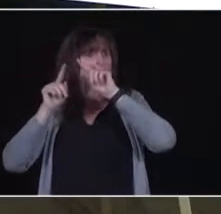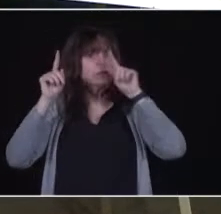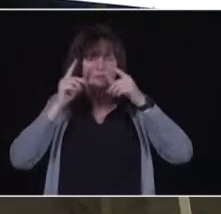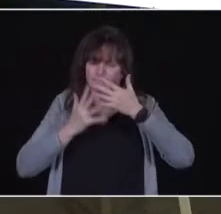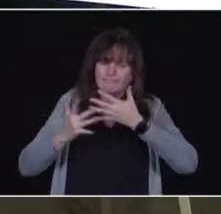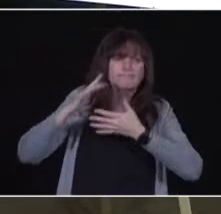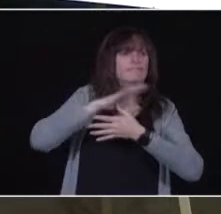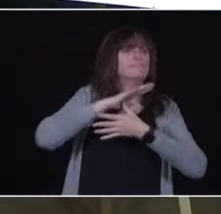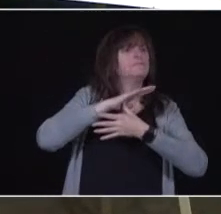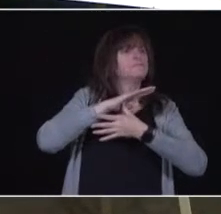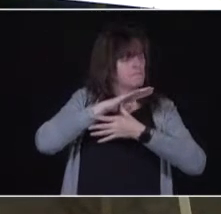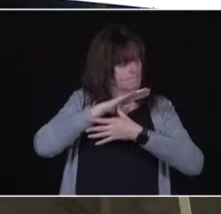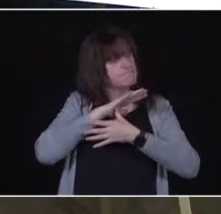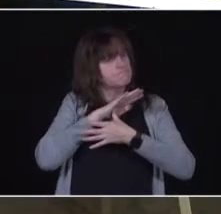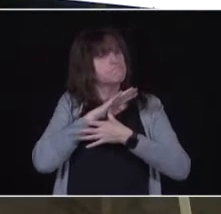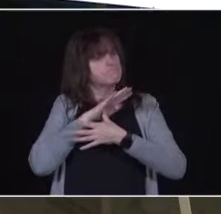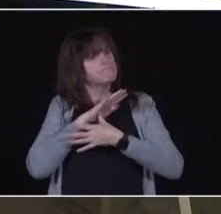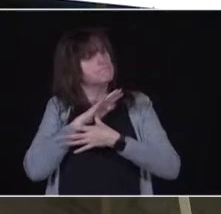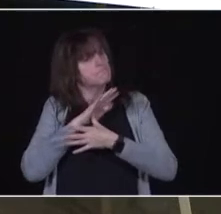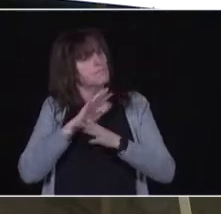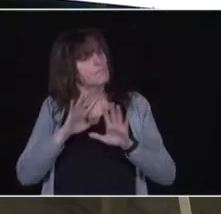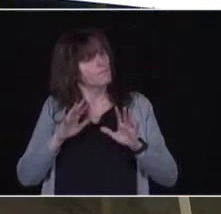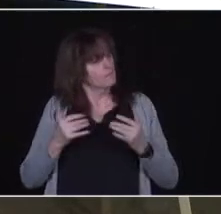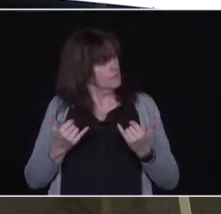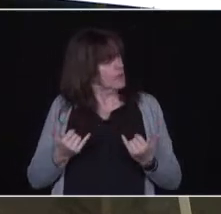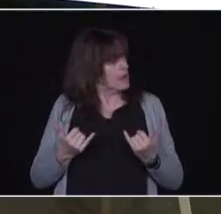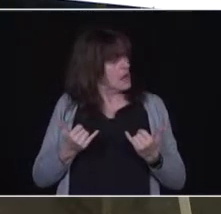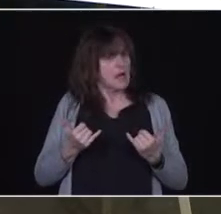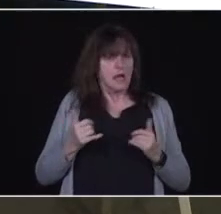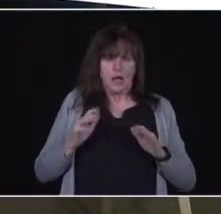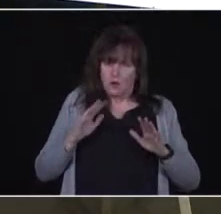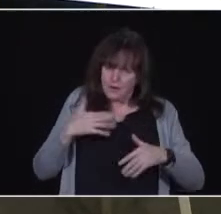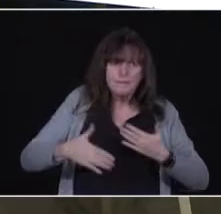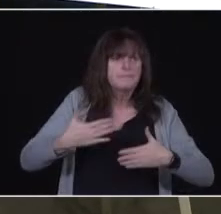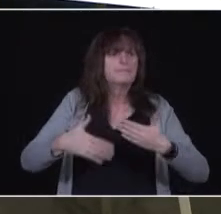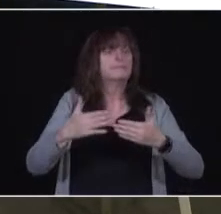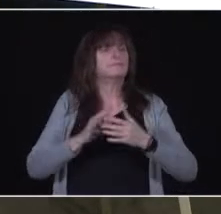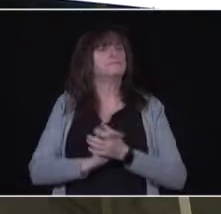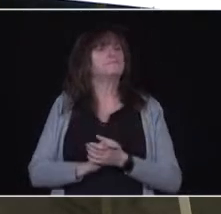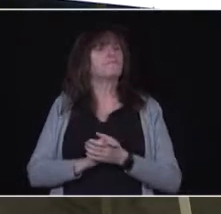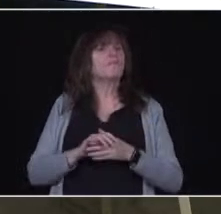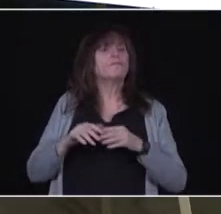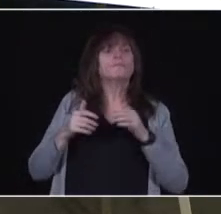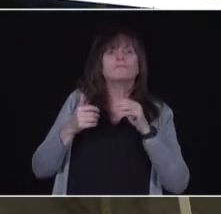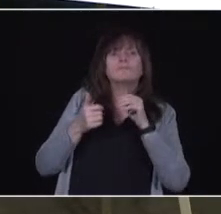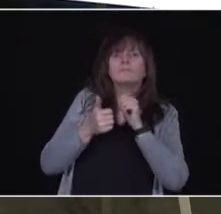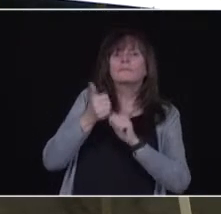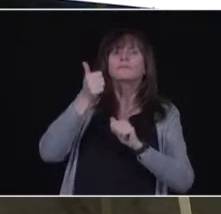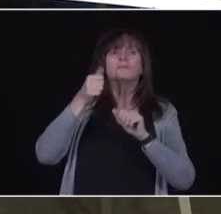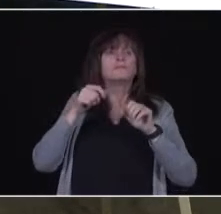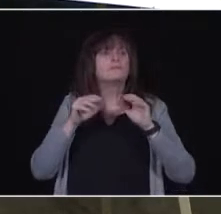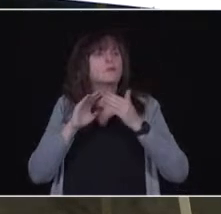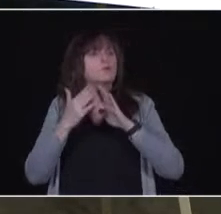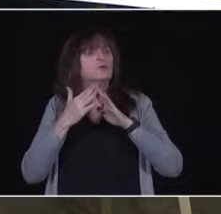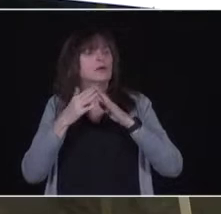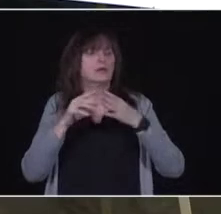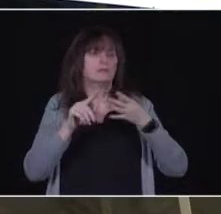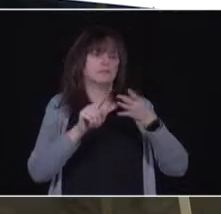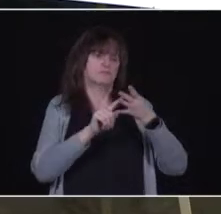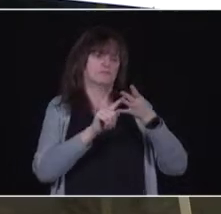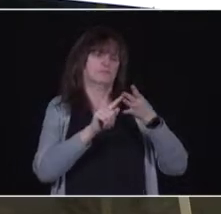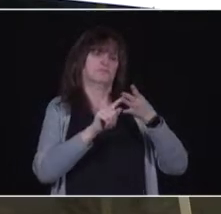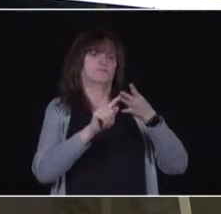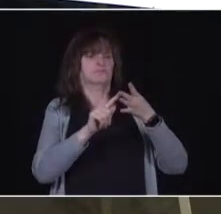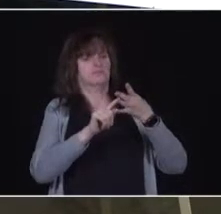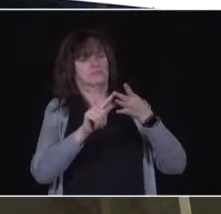at most risk, and in the other communities, we will do the elders during the month of March, or we will start it, get a large part done, and complete it